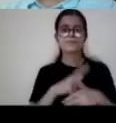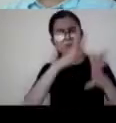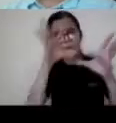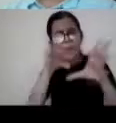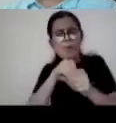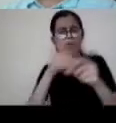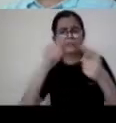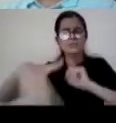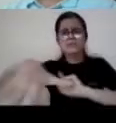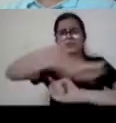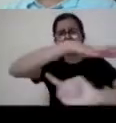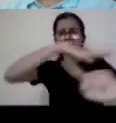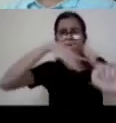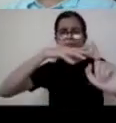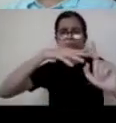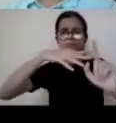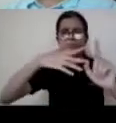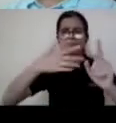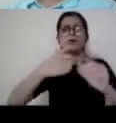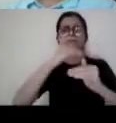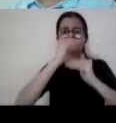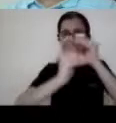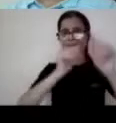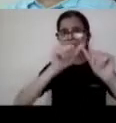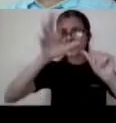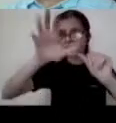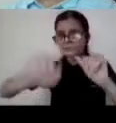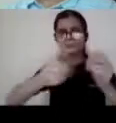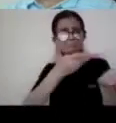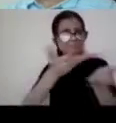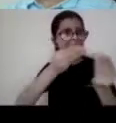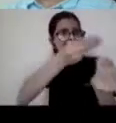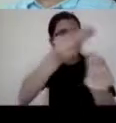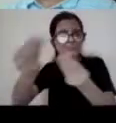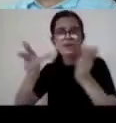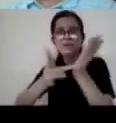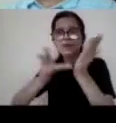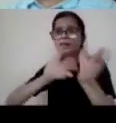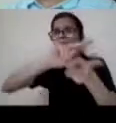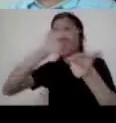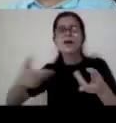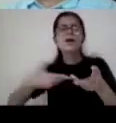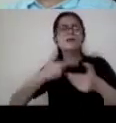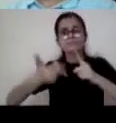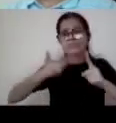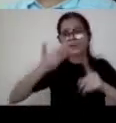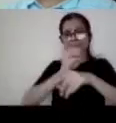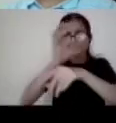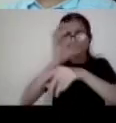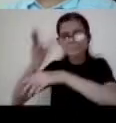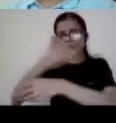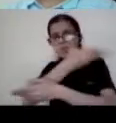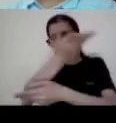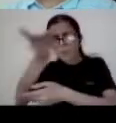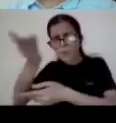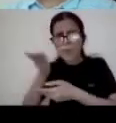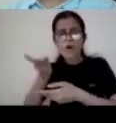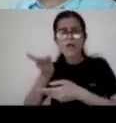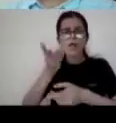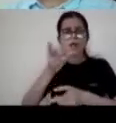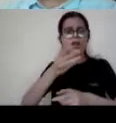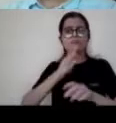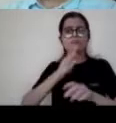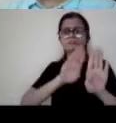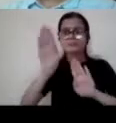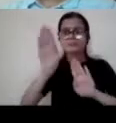ecosystem of accessible content devices and training into the into the uh to the hands